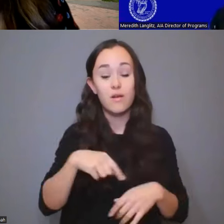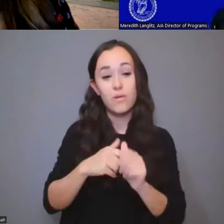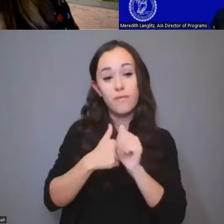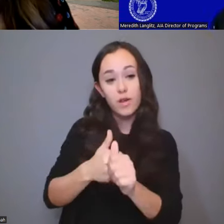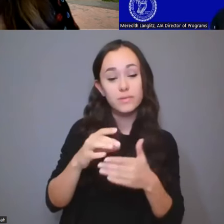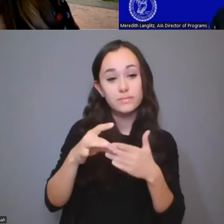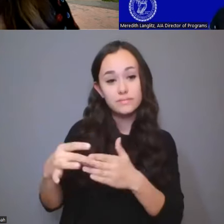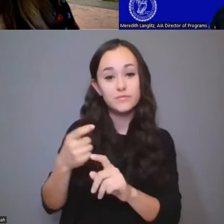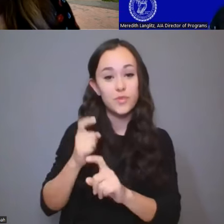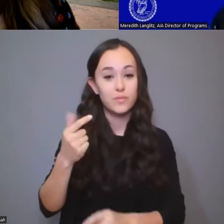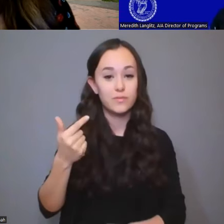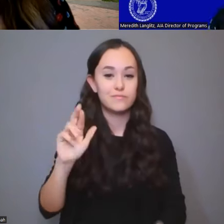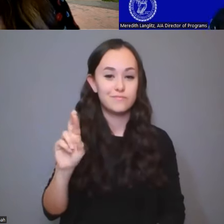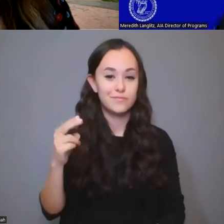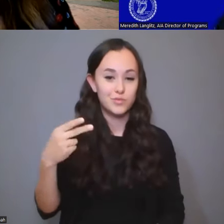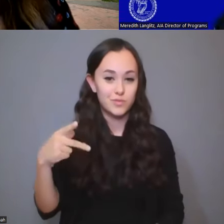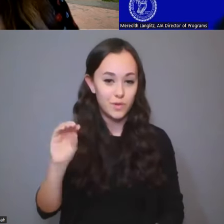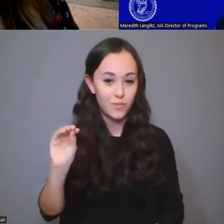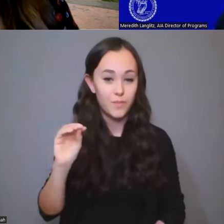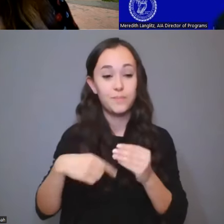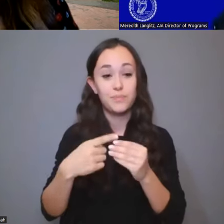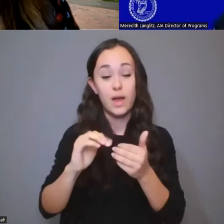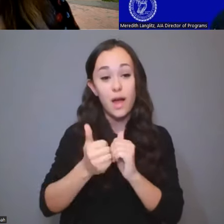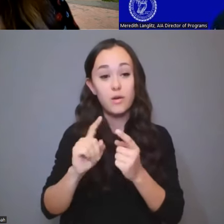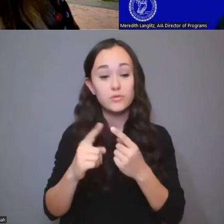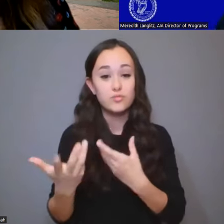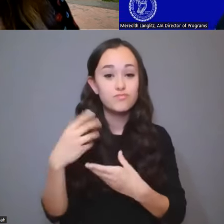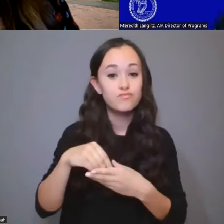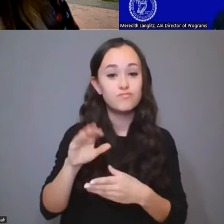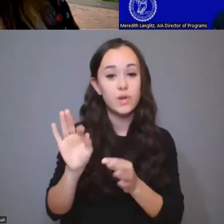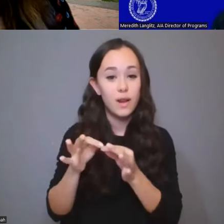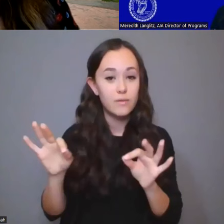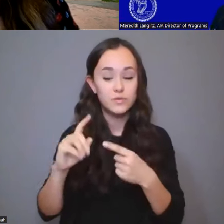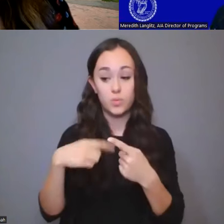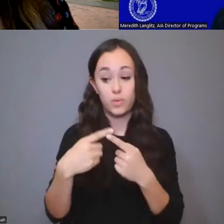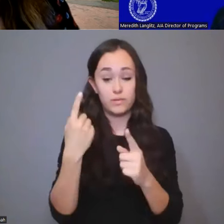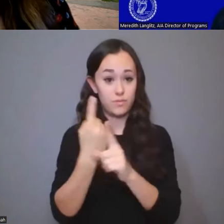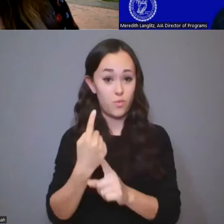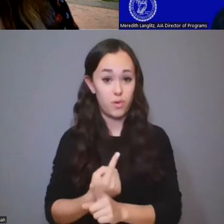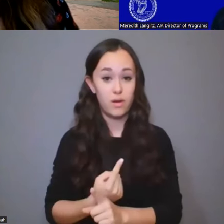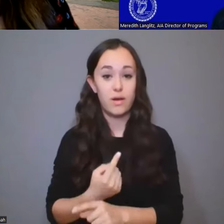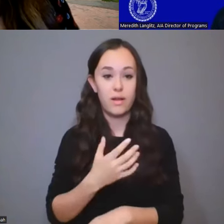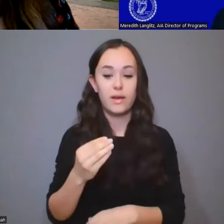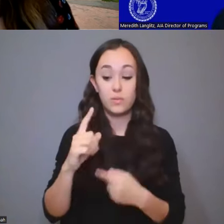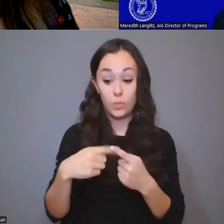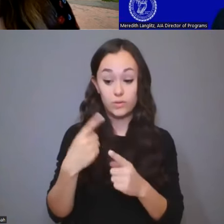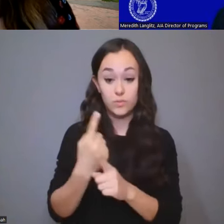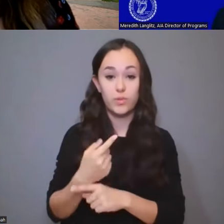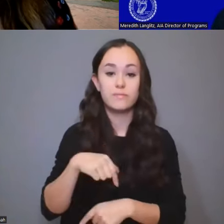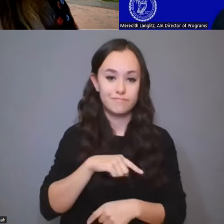Ronde Historic Preservation Office about how to integrate such language when it's appropriate, and when it's appropriate, we integrate it.